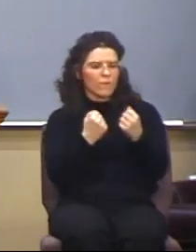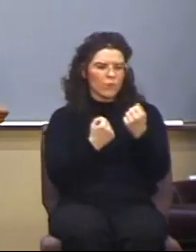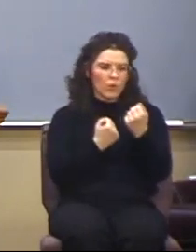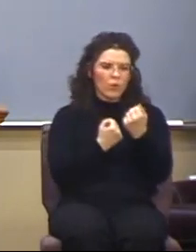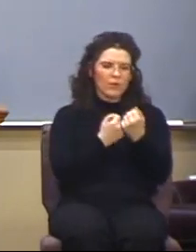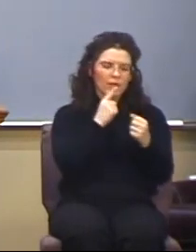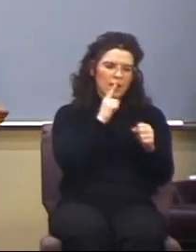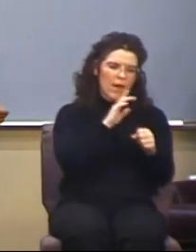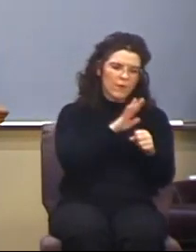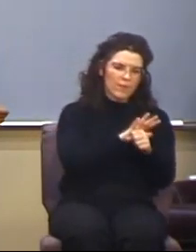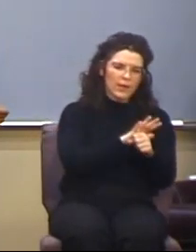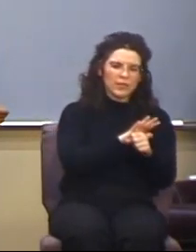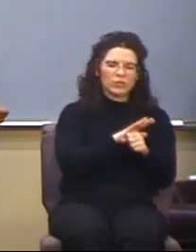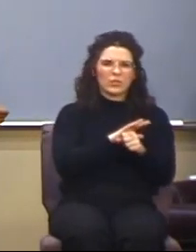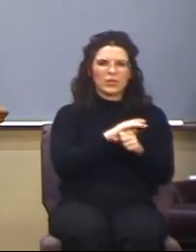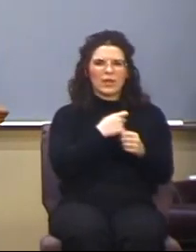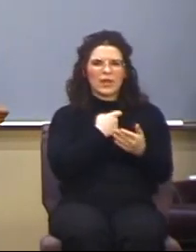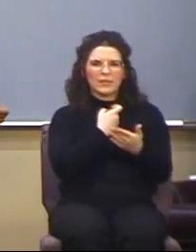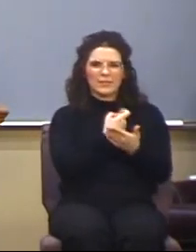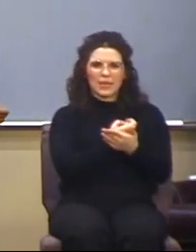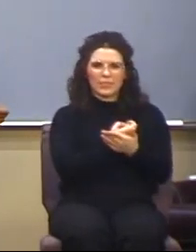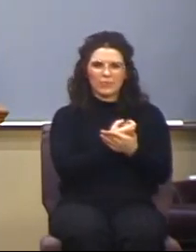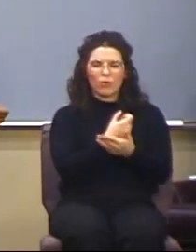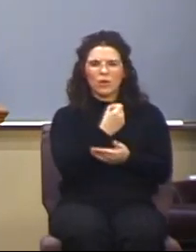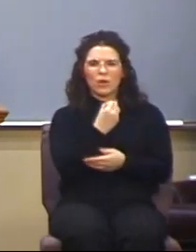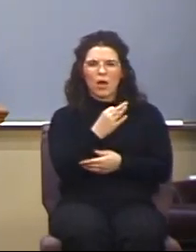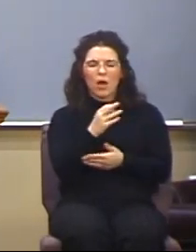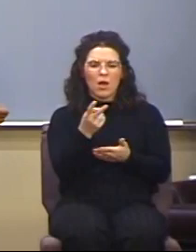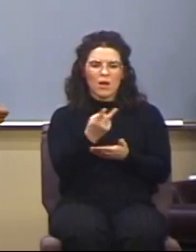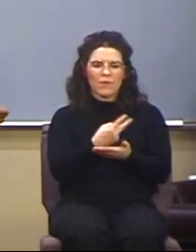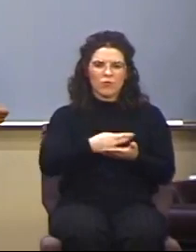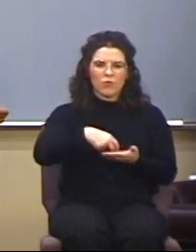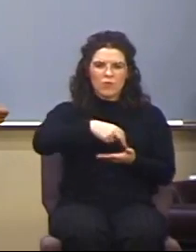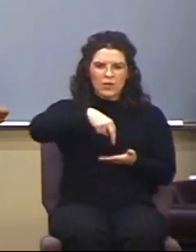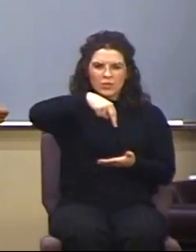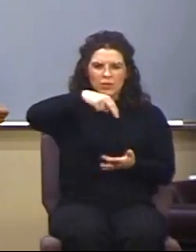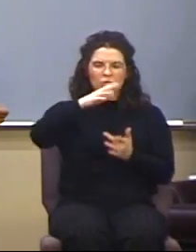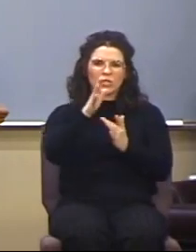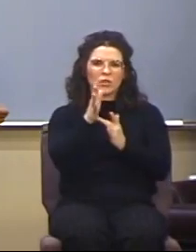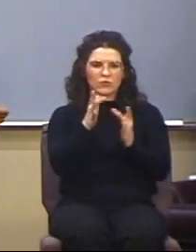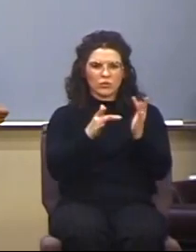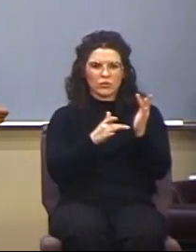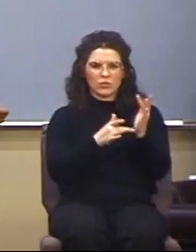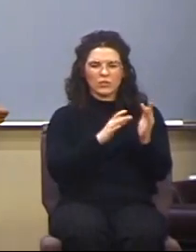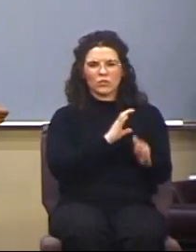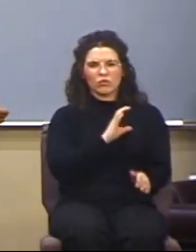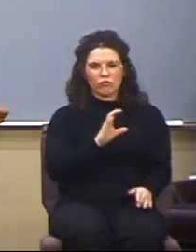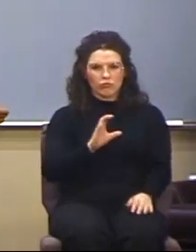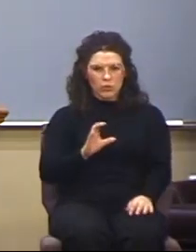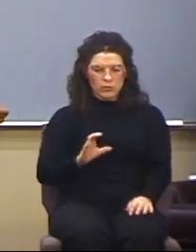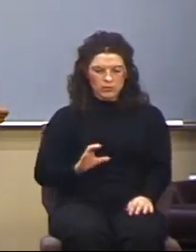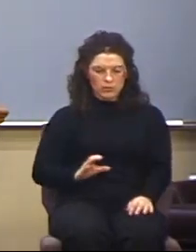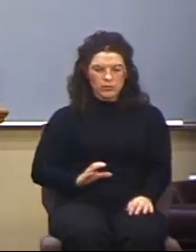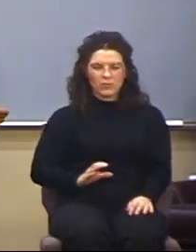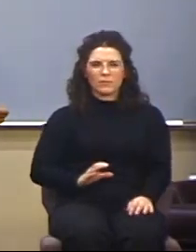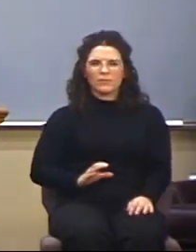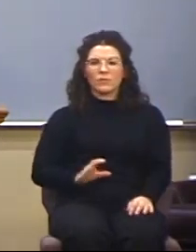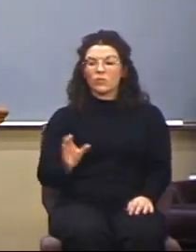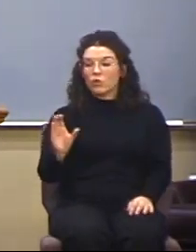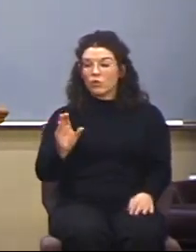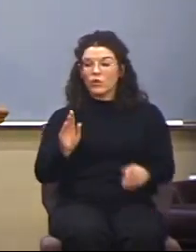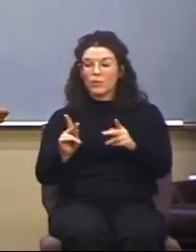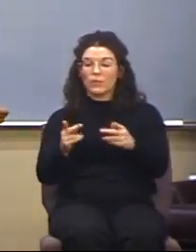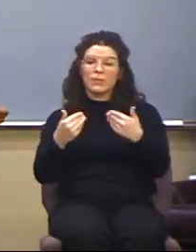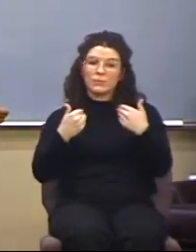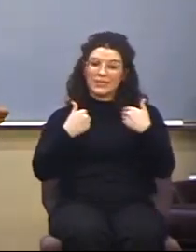and testimony of the resurrection of Jesus Christ. The Corinthians possess these